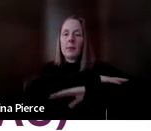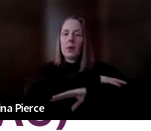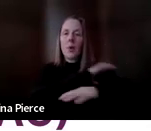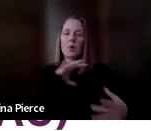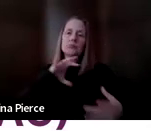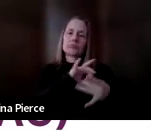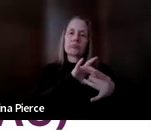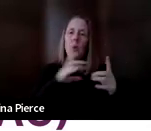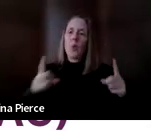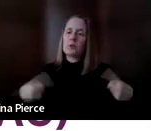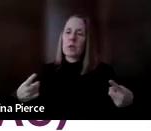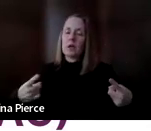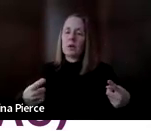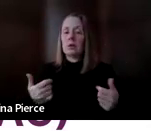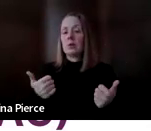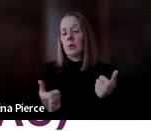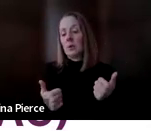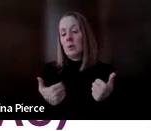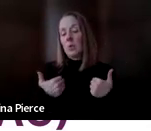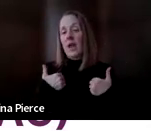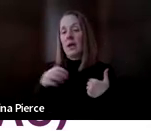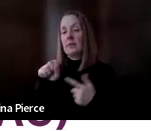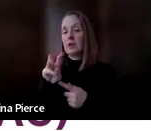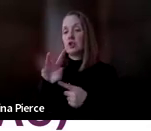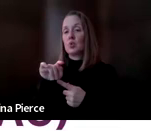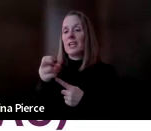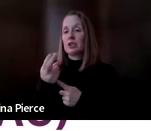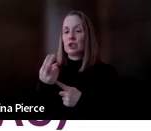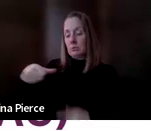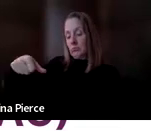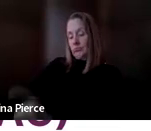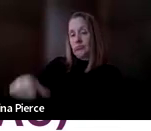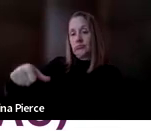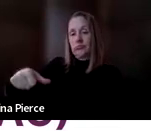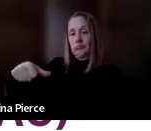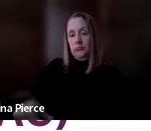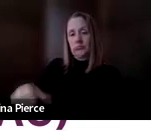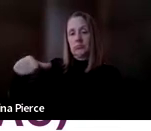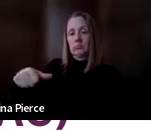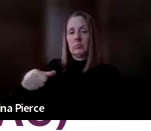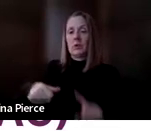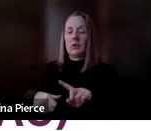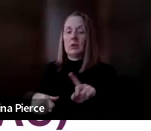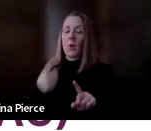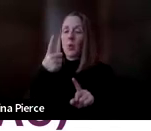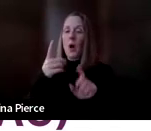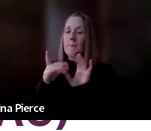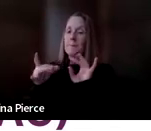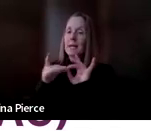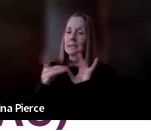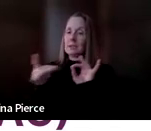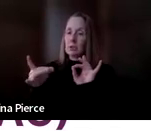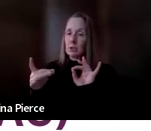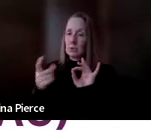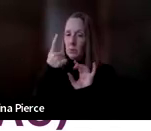we also have a number of different switches we have some of those mid-tech items um like the single message single message